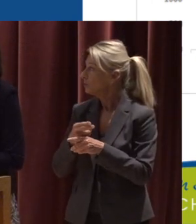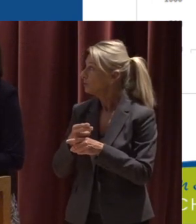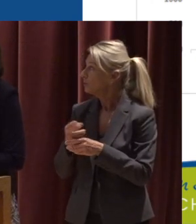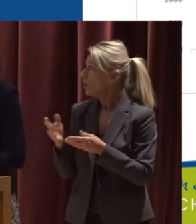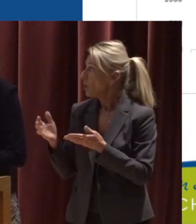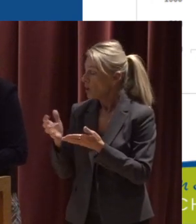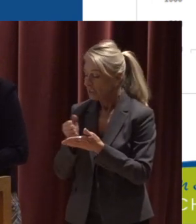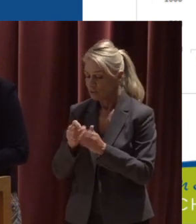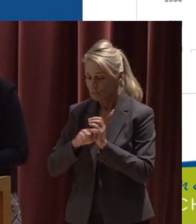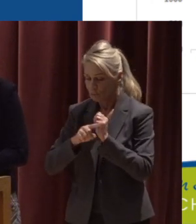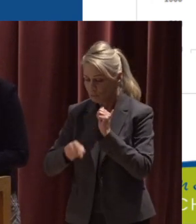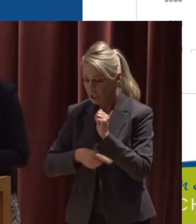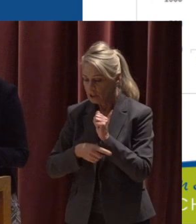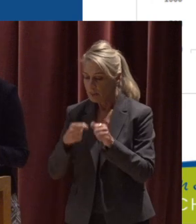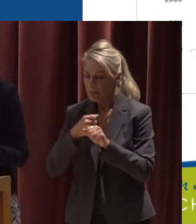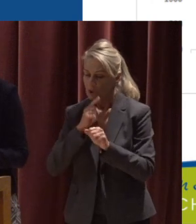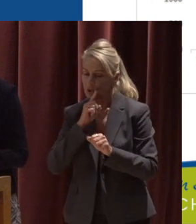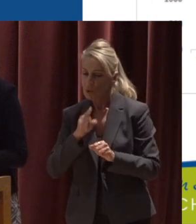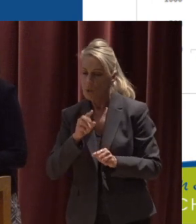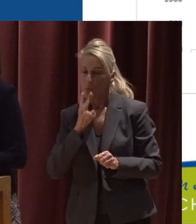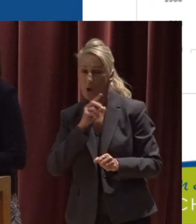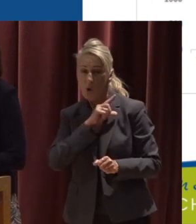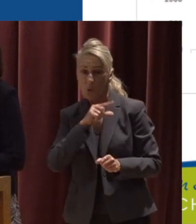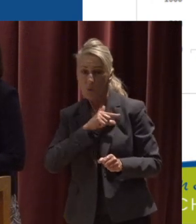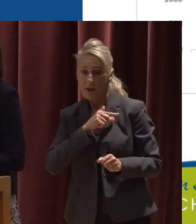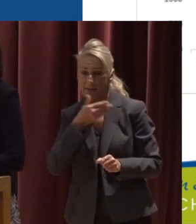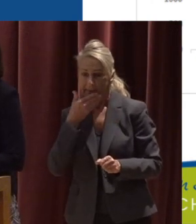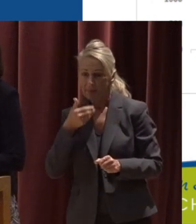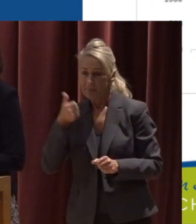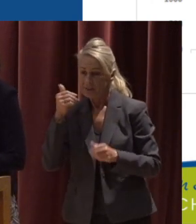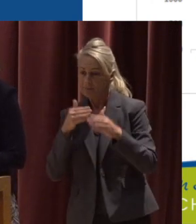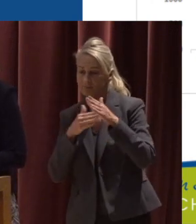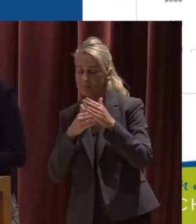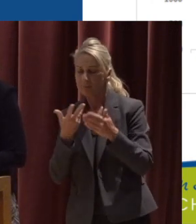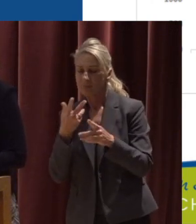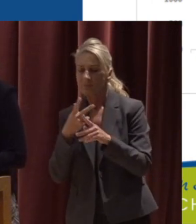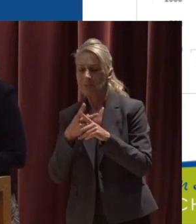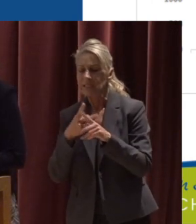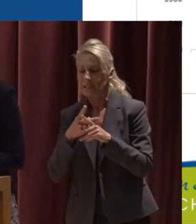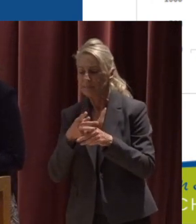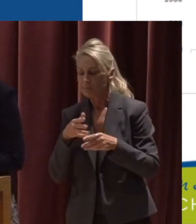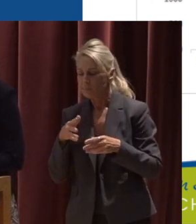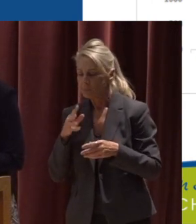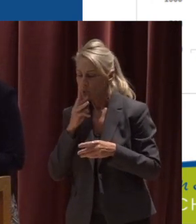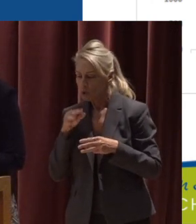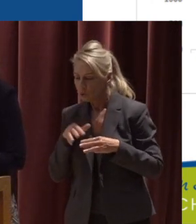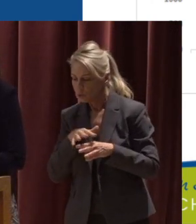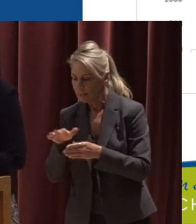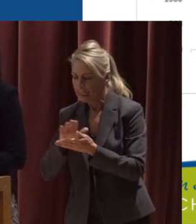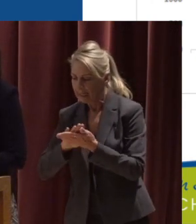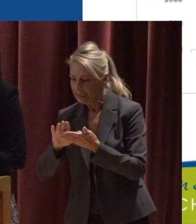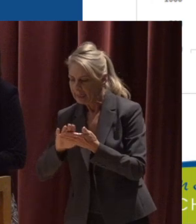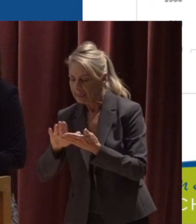ensure that water quality is at its highest And to try and keep our streams as clean and pristine as possible